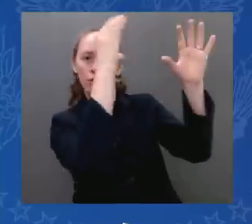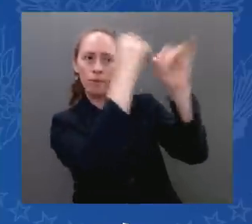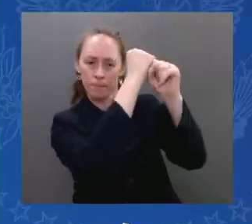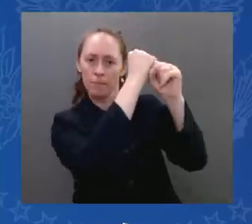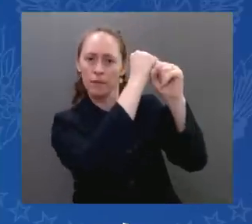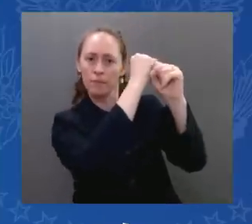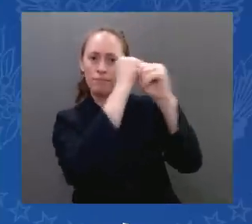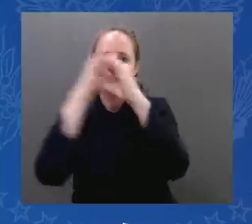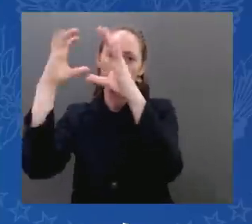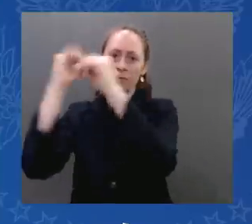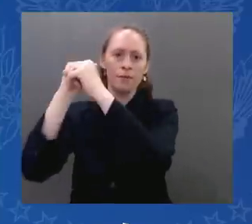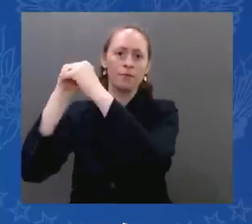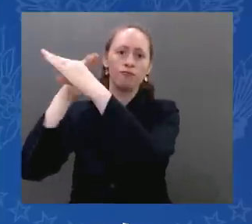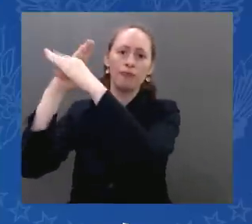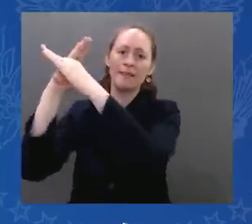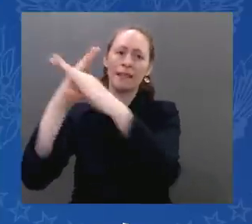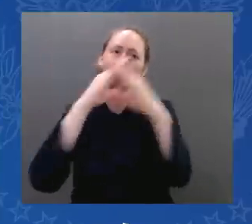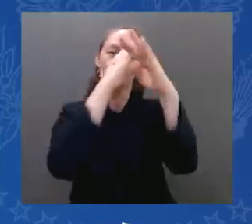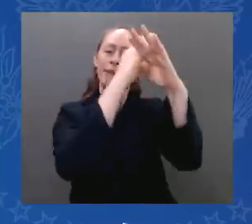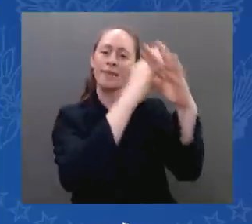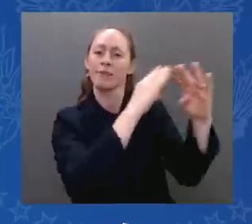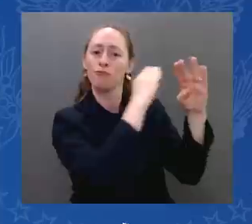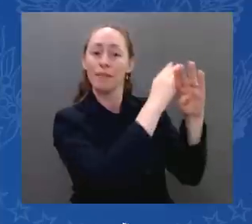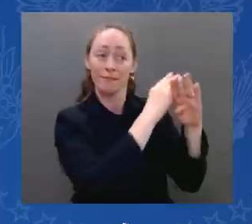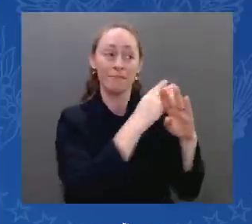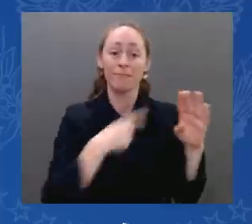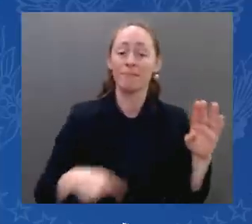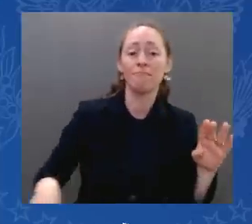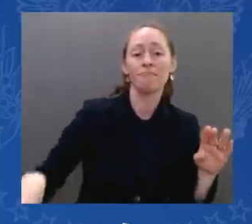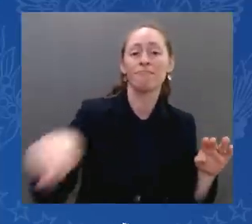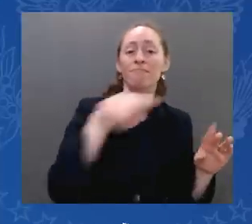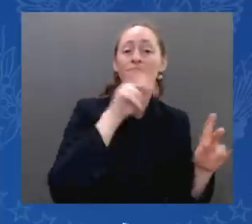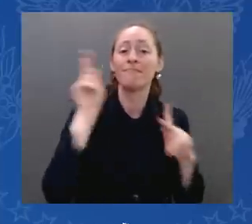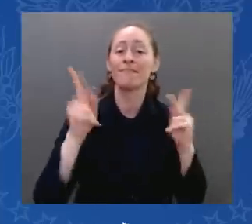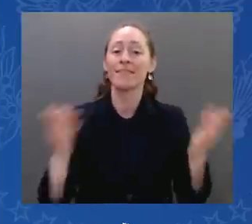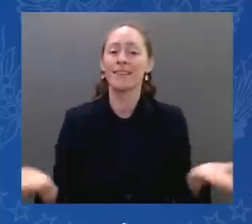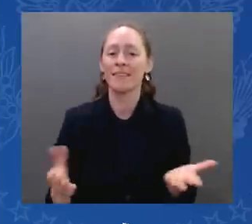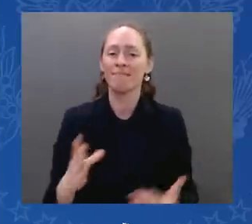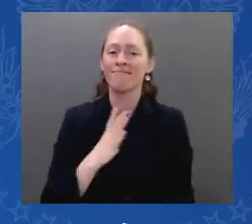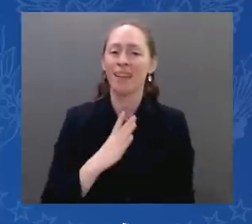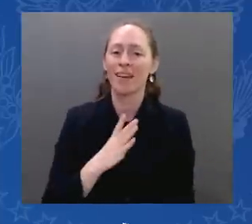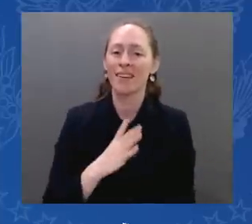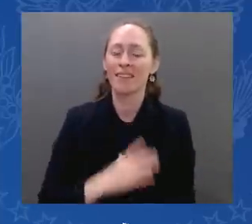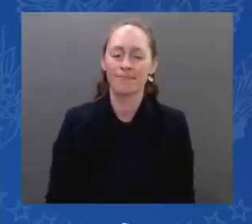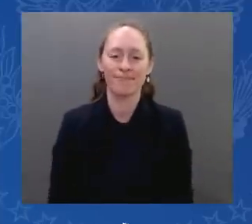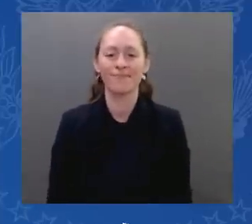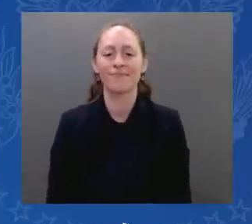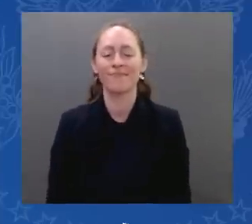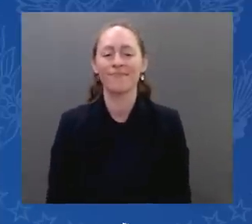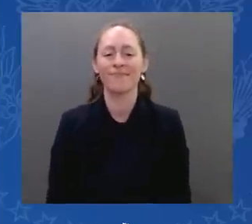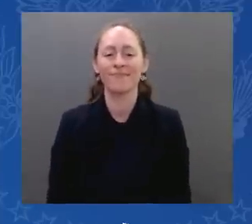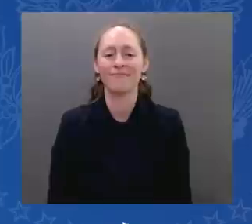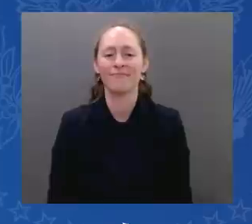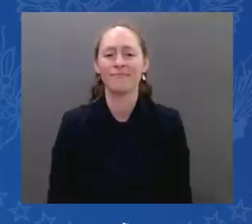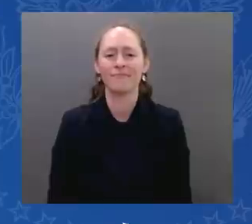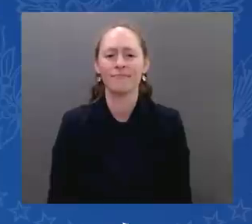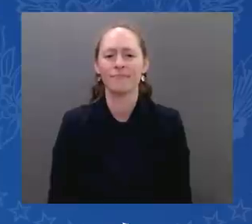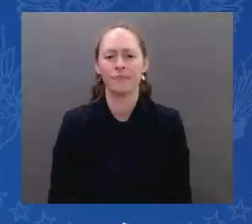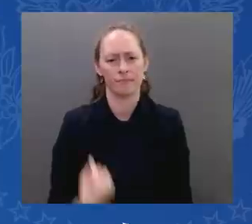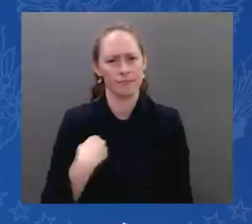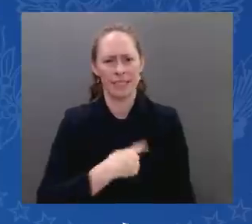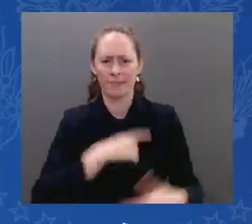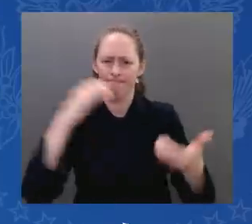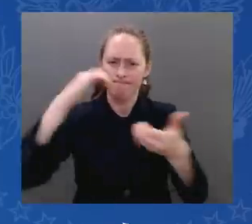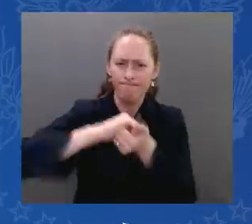innovation, the United States and Israel's defense sectors will cooperate in new high-energy laser